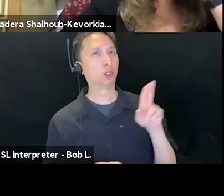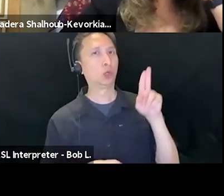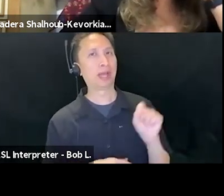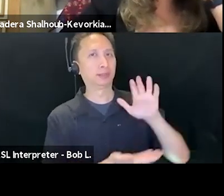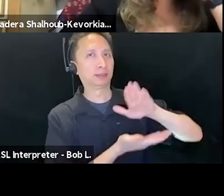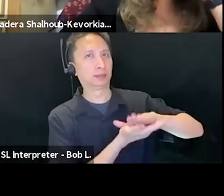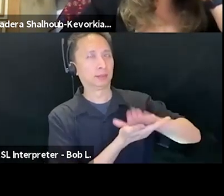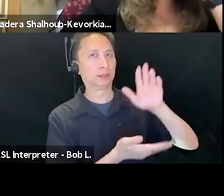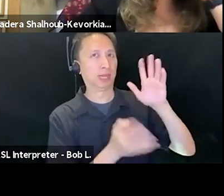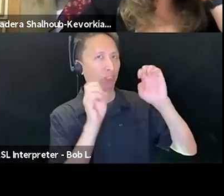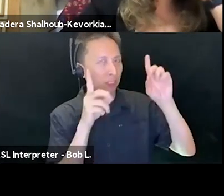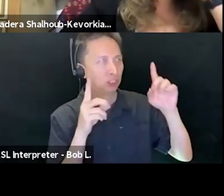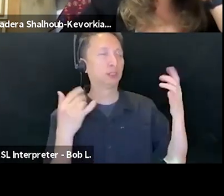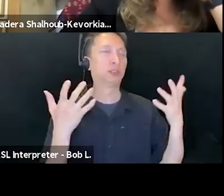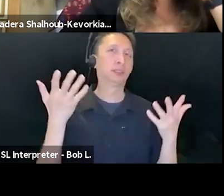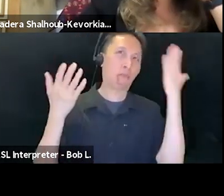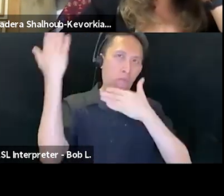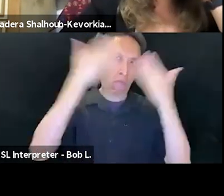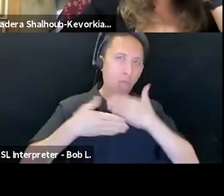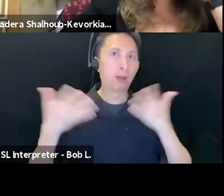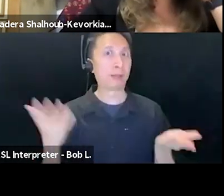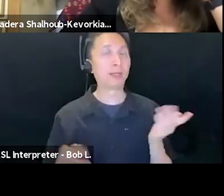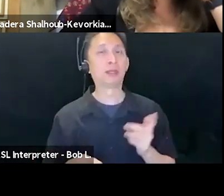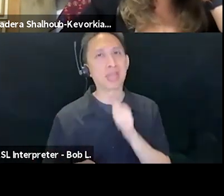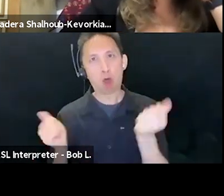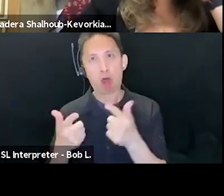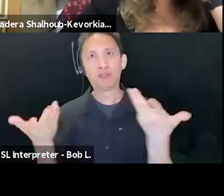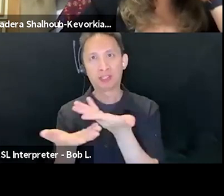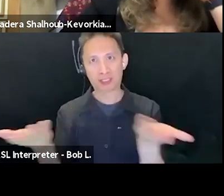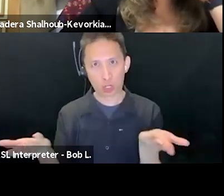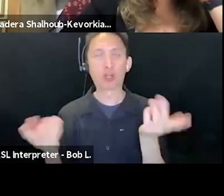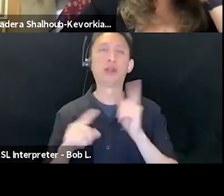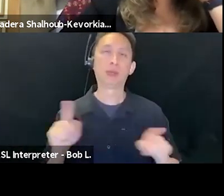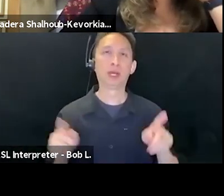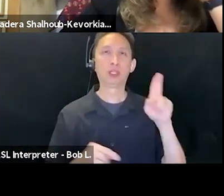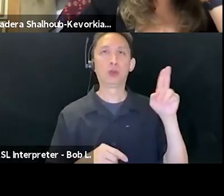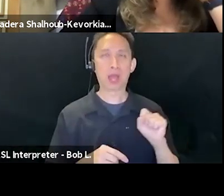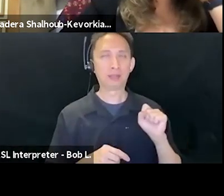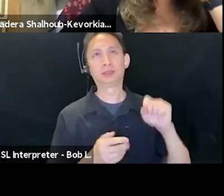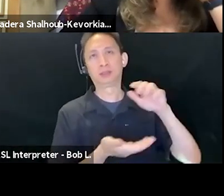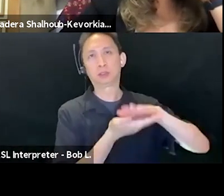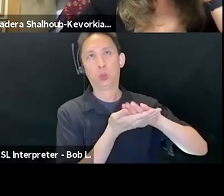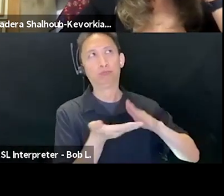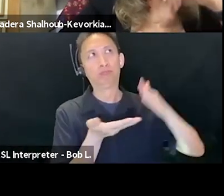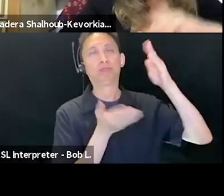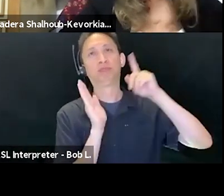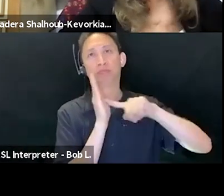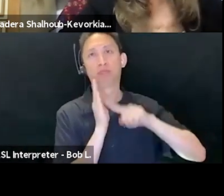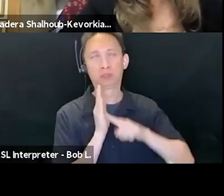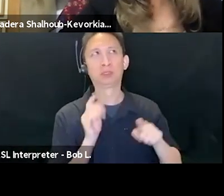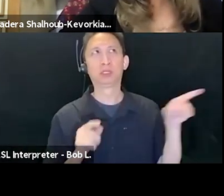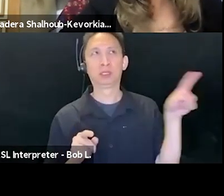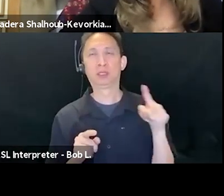I know that not all of us are right now in the US Academy. But there's an awareness in the US Academy of the extent to which Palestine